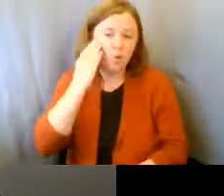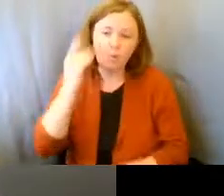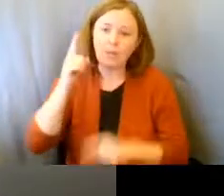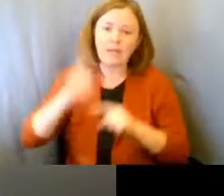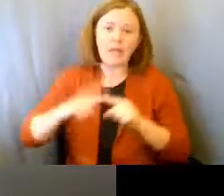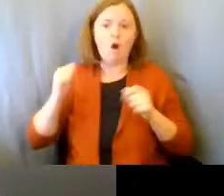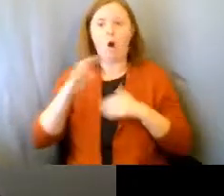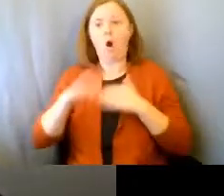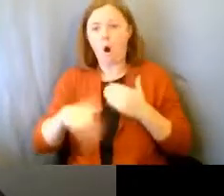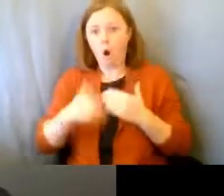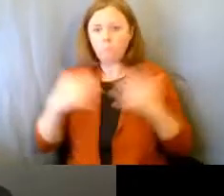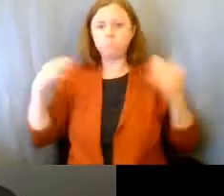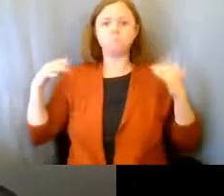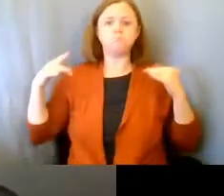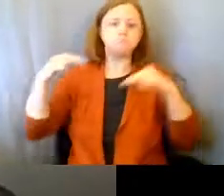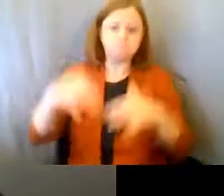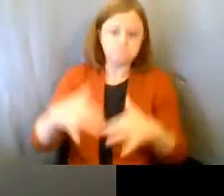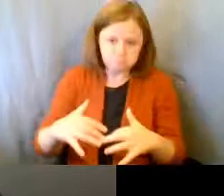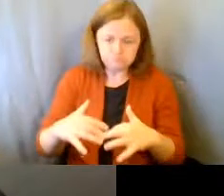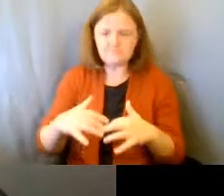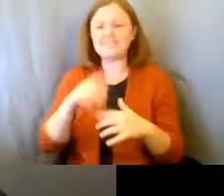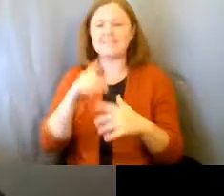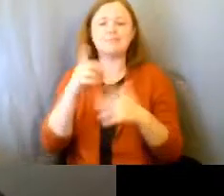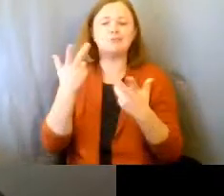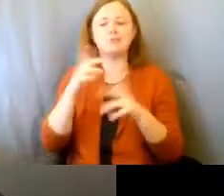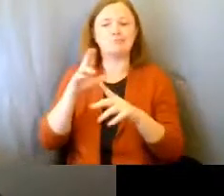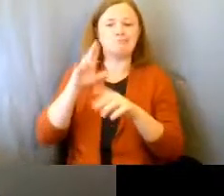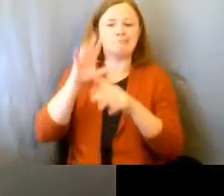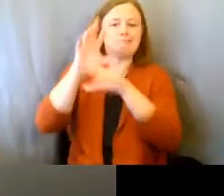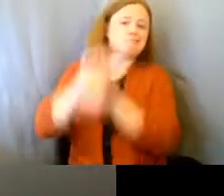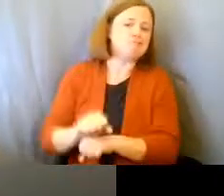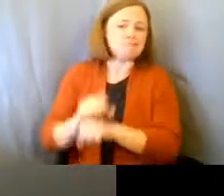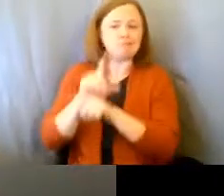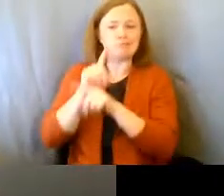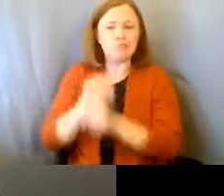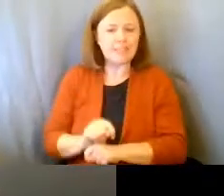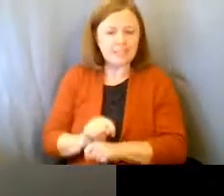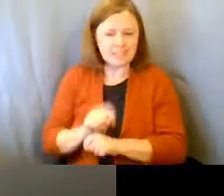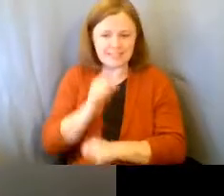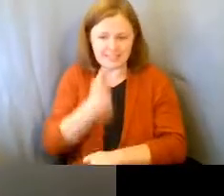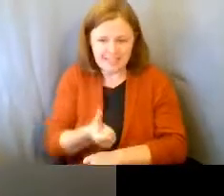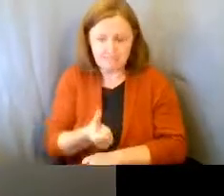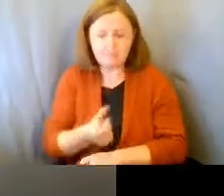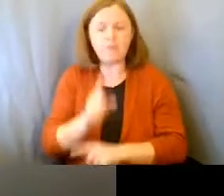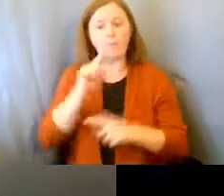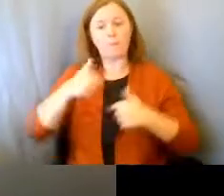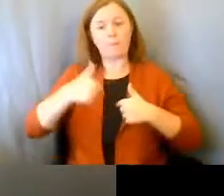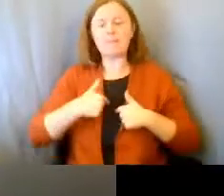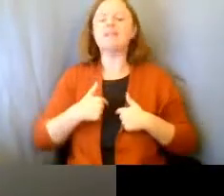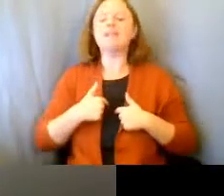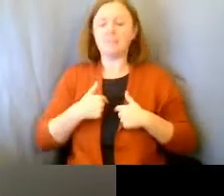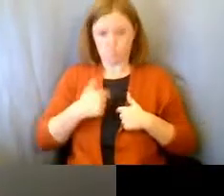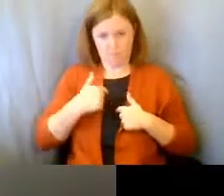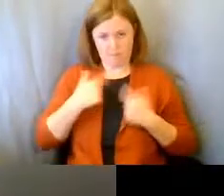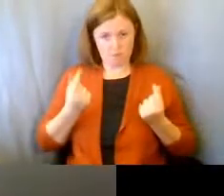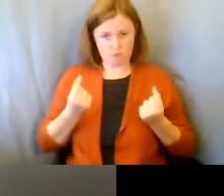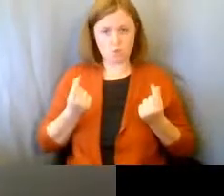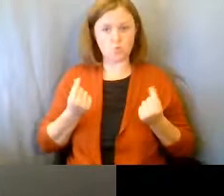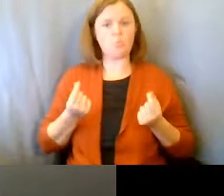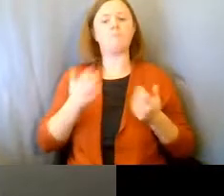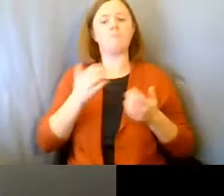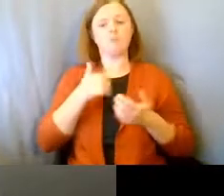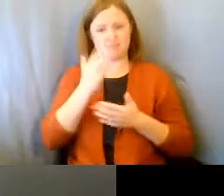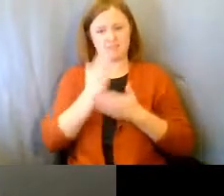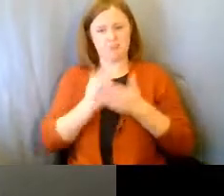can't all do our typical traditions. I know for me, one of the things I'm going to do is I'm going to do